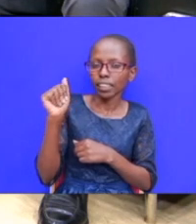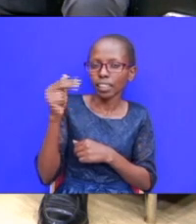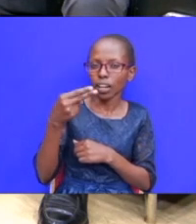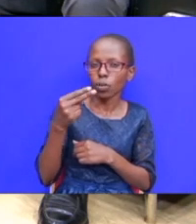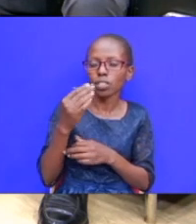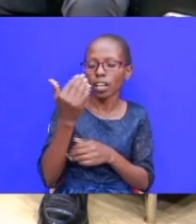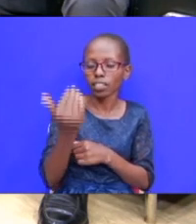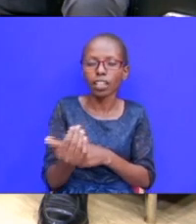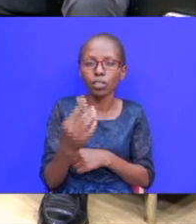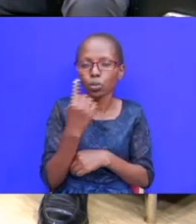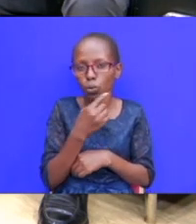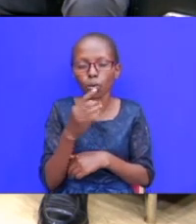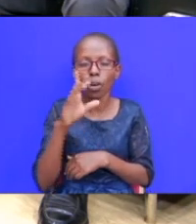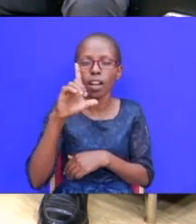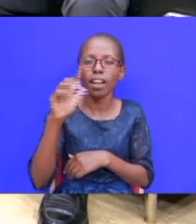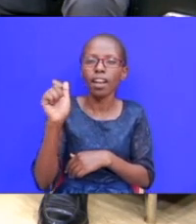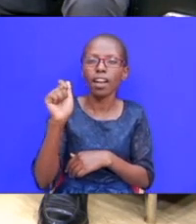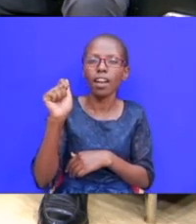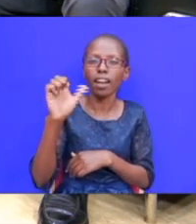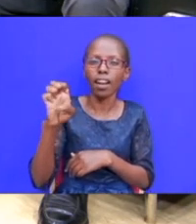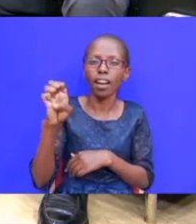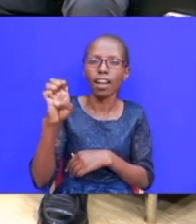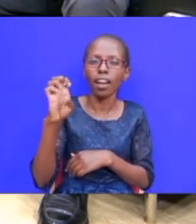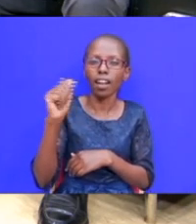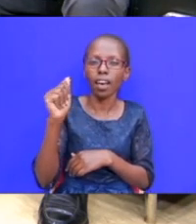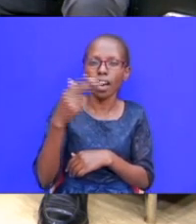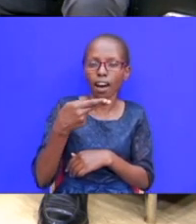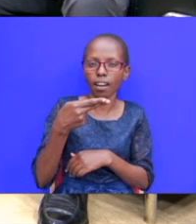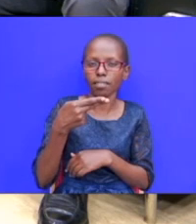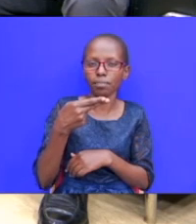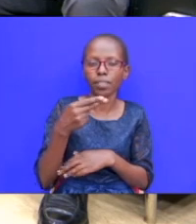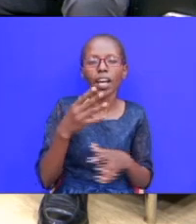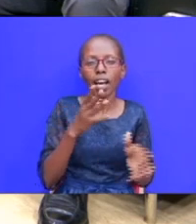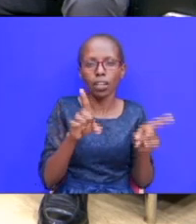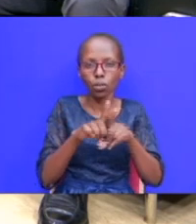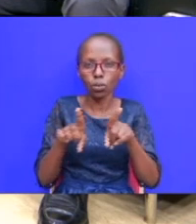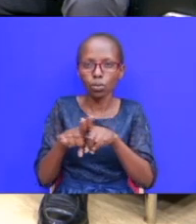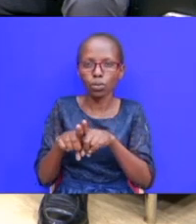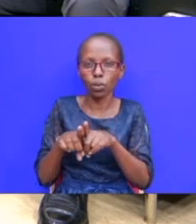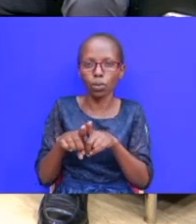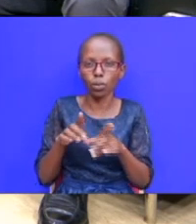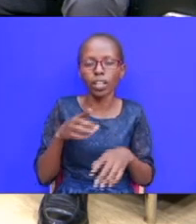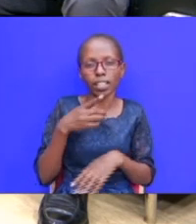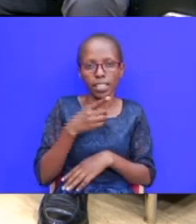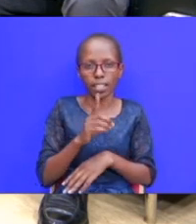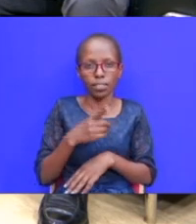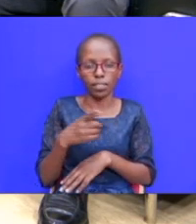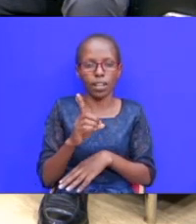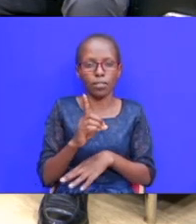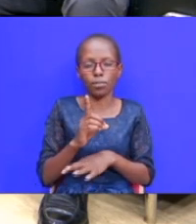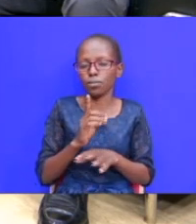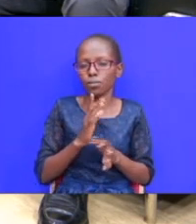and of course jacob and um uh it seems to me she was very very very pretty